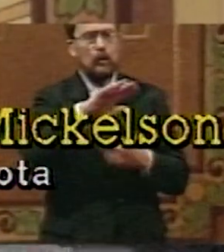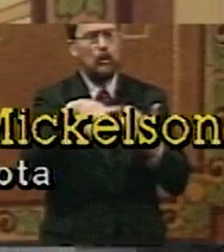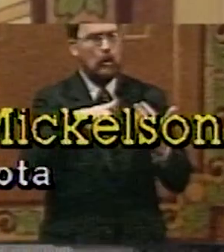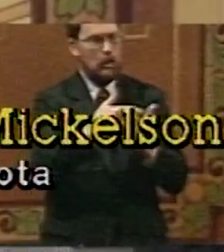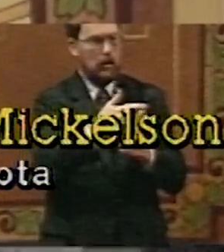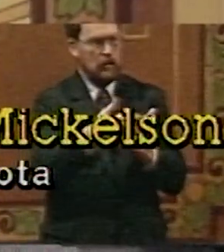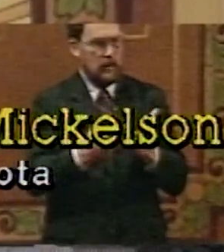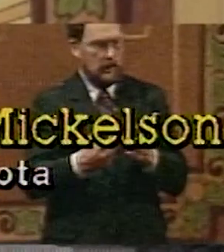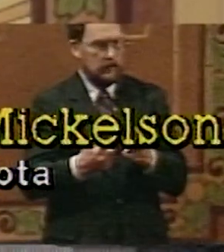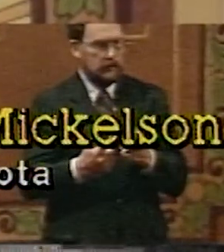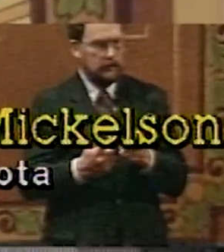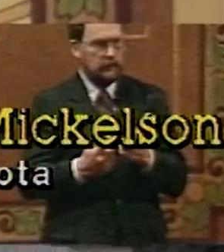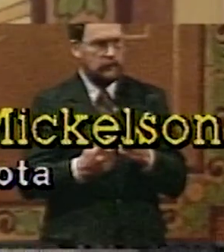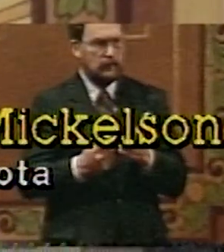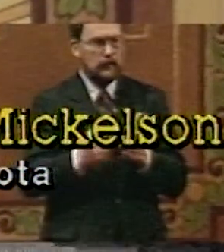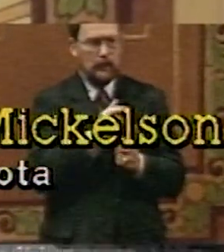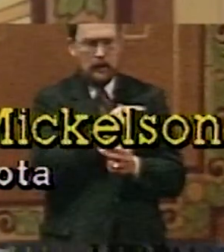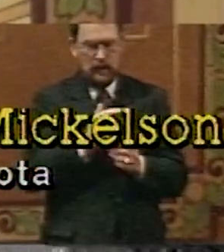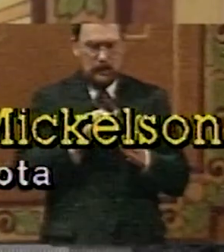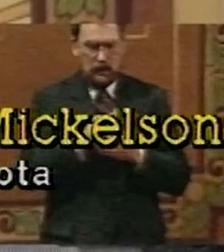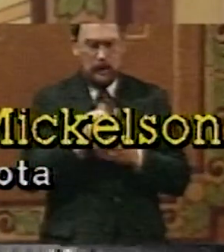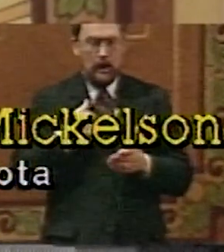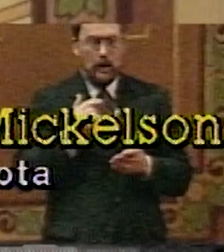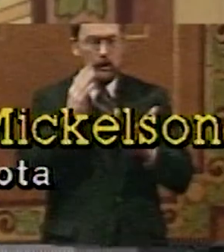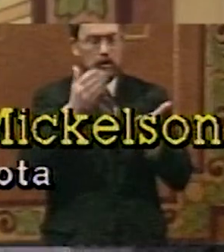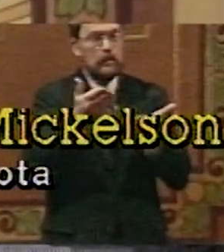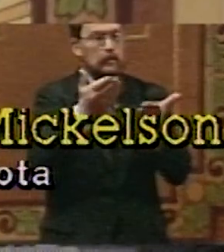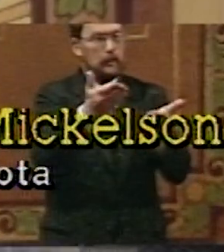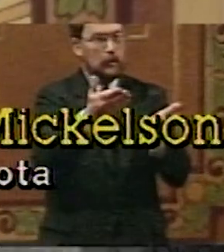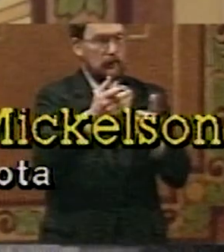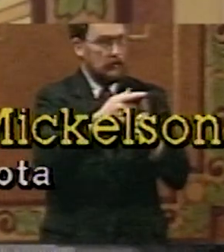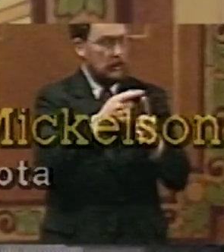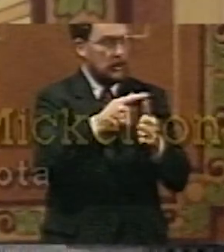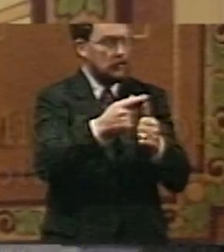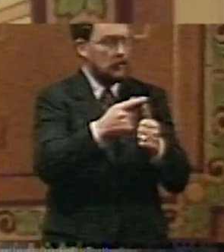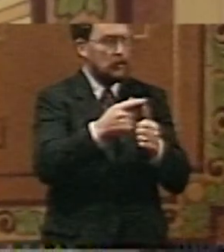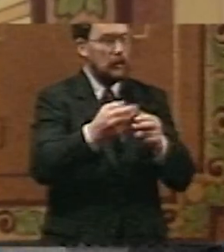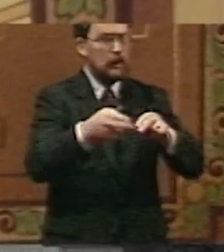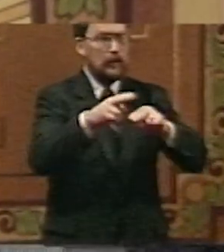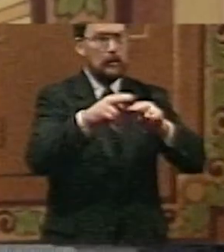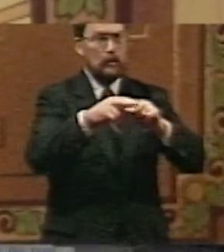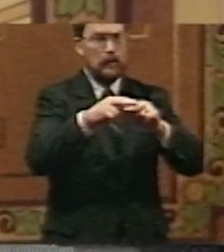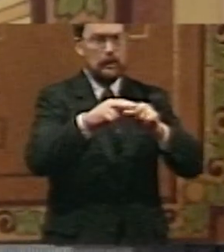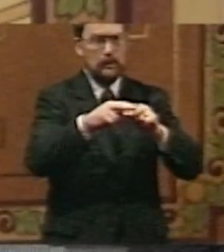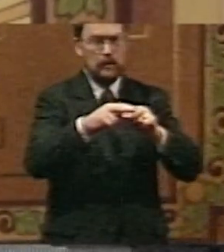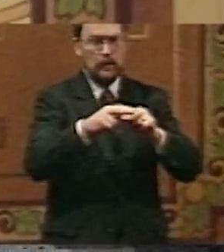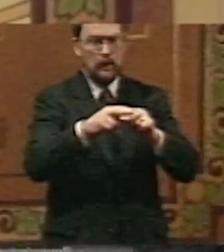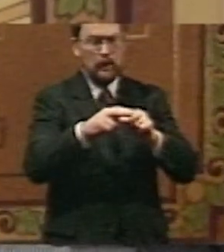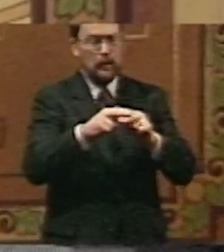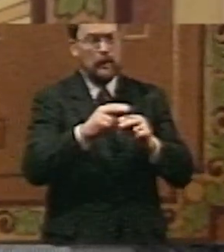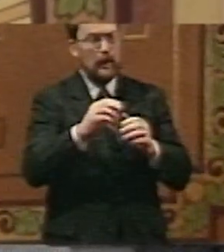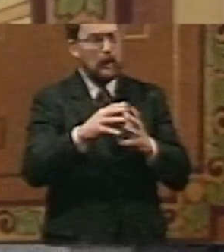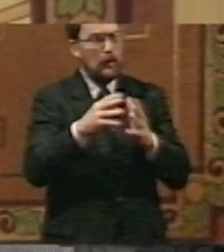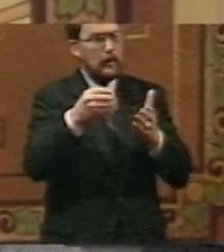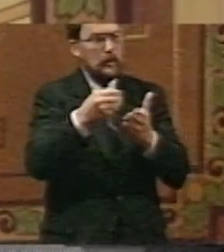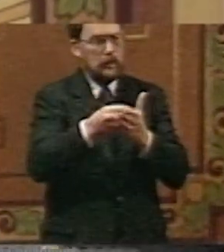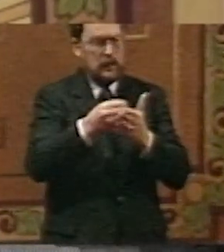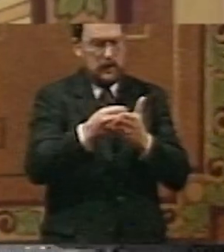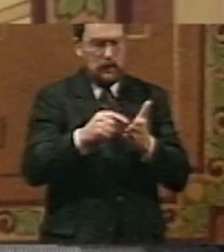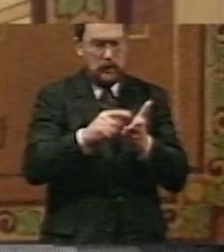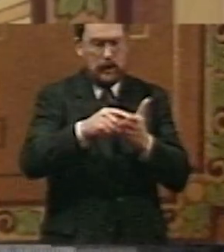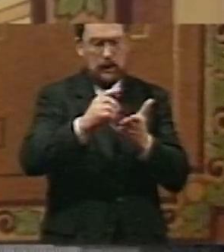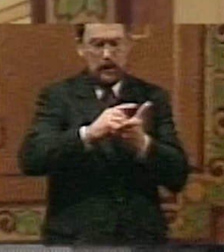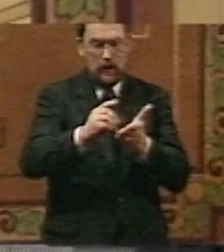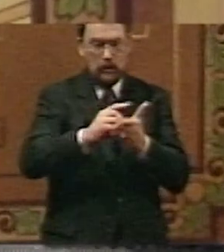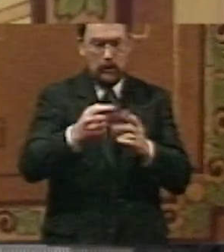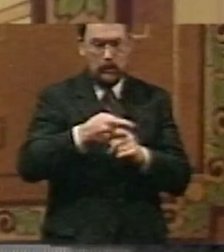three. The legislation that I will introduce, number one, will increase, will ask that you increase the maximum weekly benefit